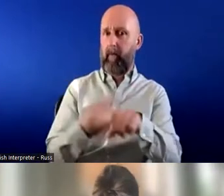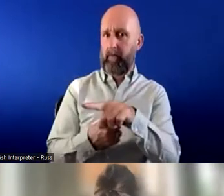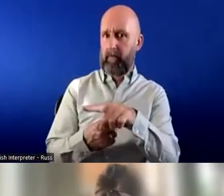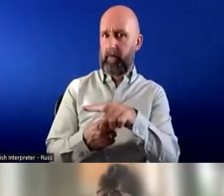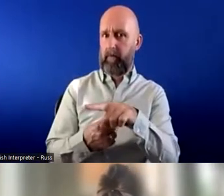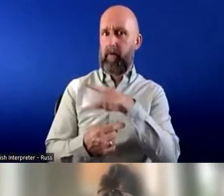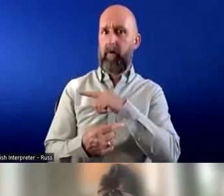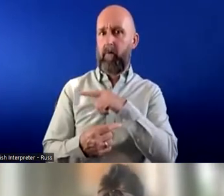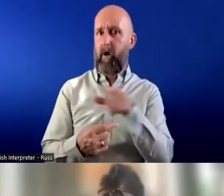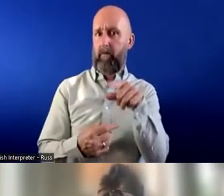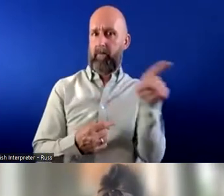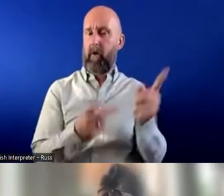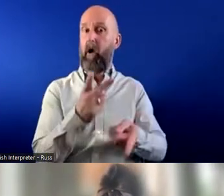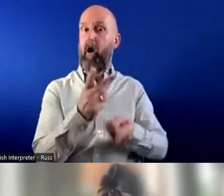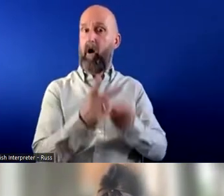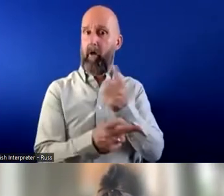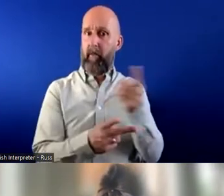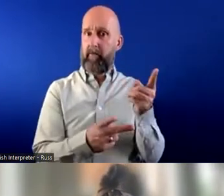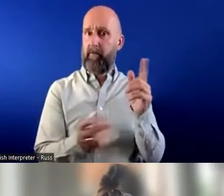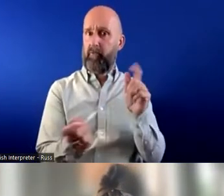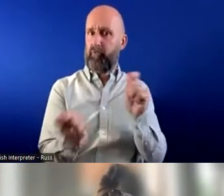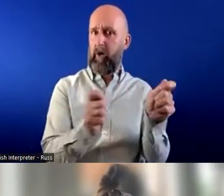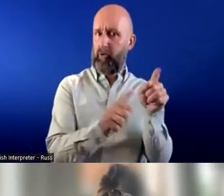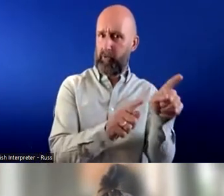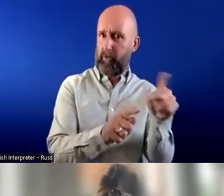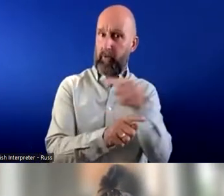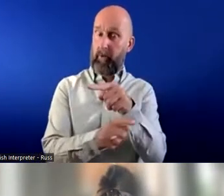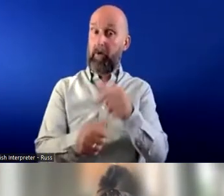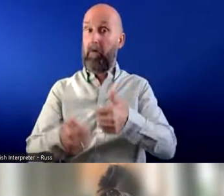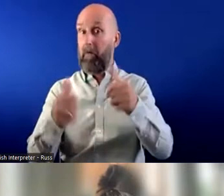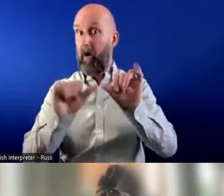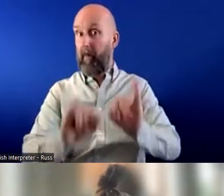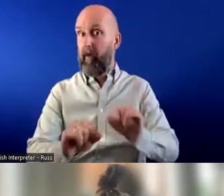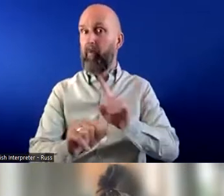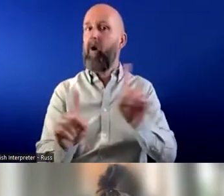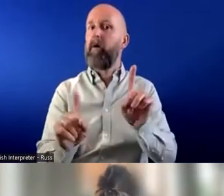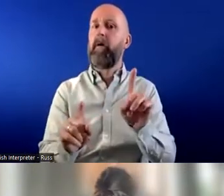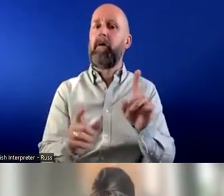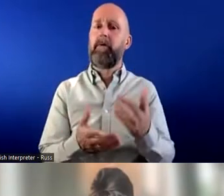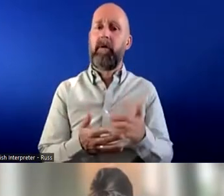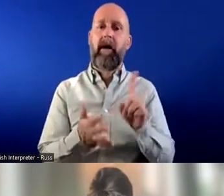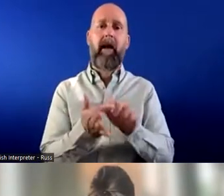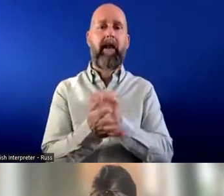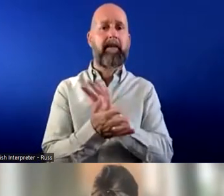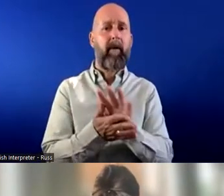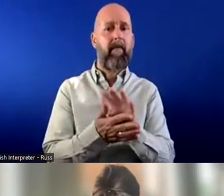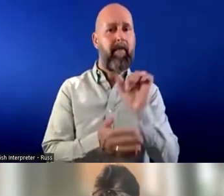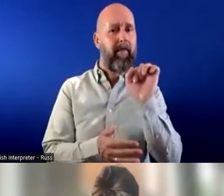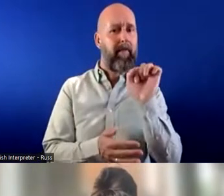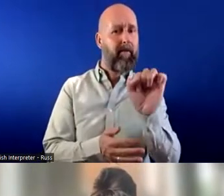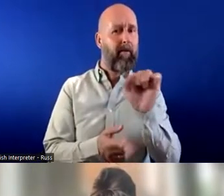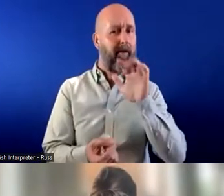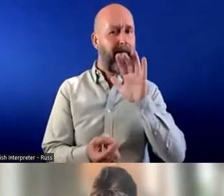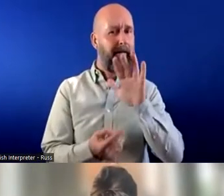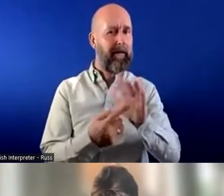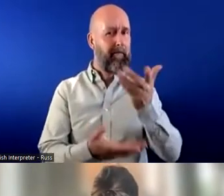many others have uh sort of moved to this model uh I think Ellie this is a um perhaps one of your key uh platforms